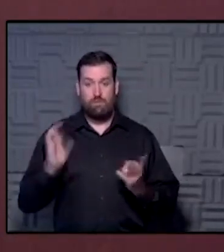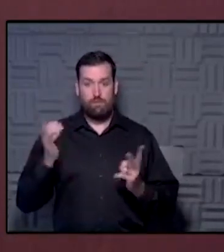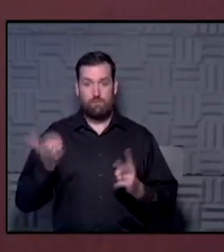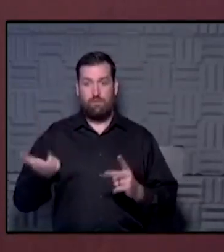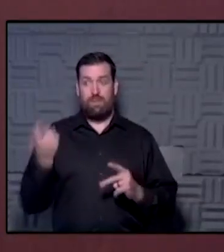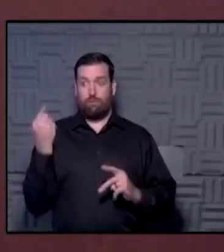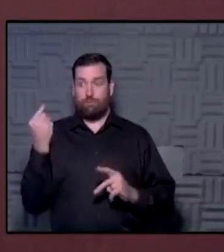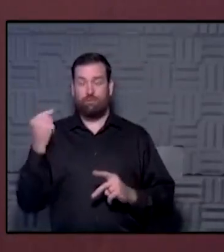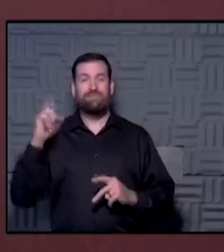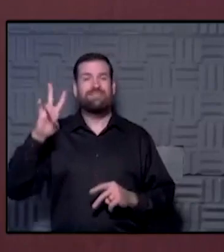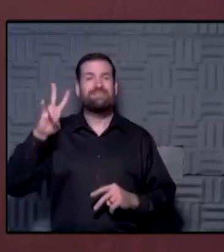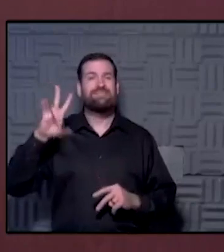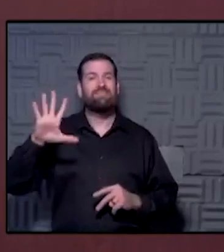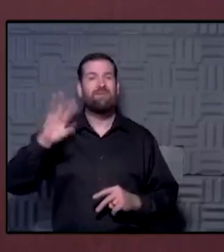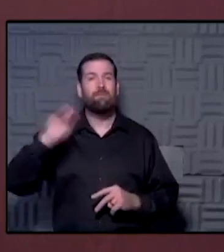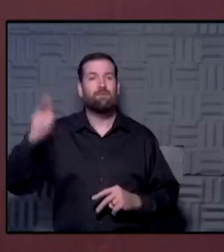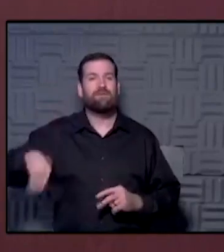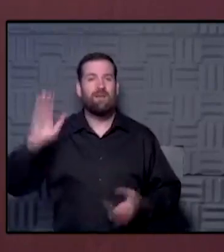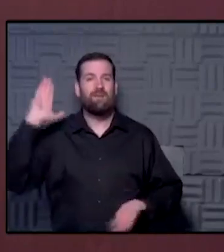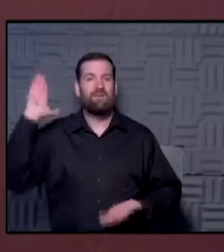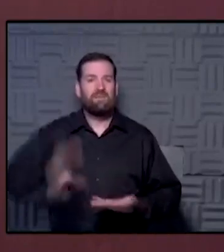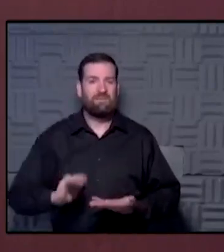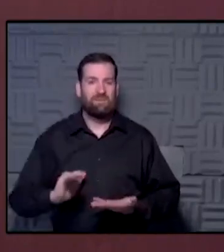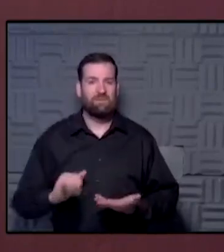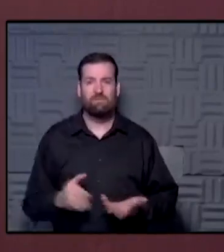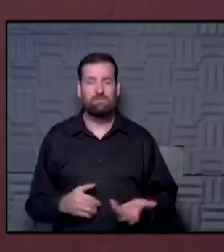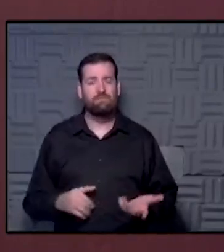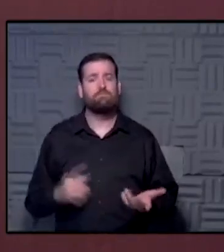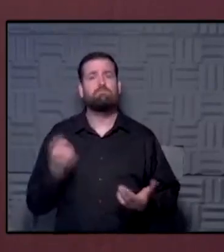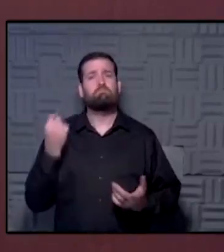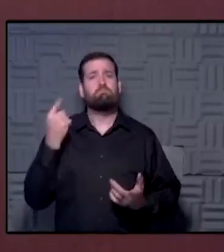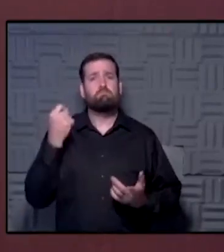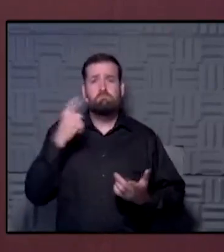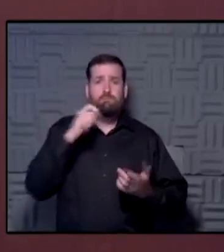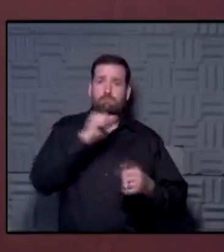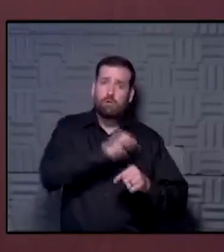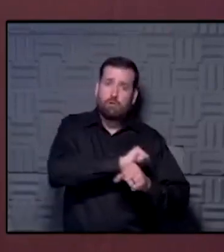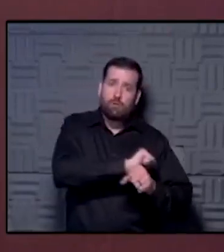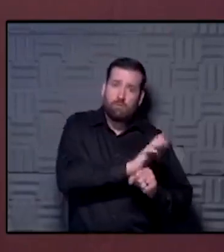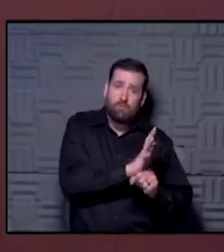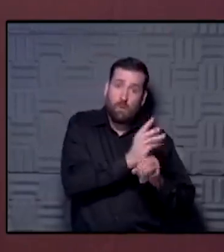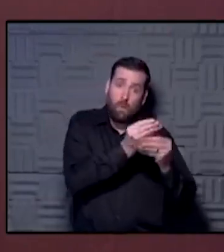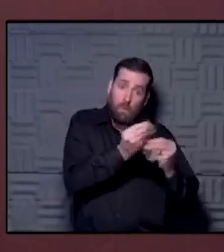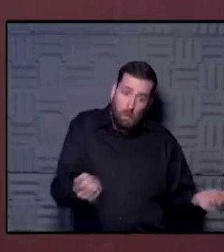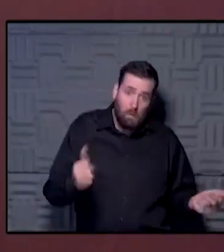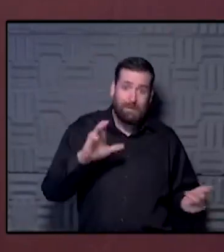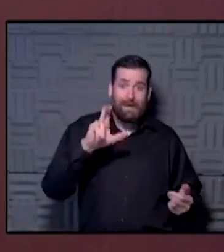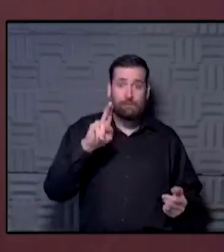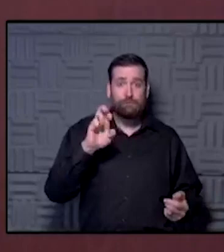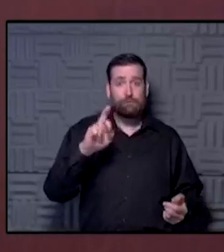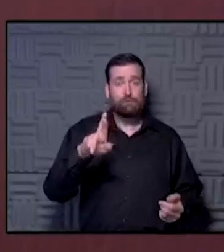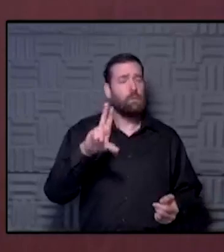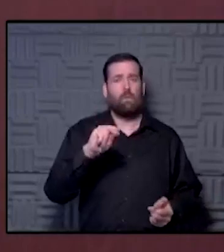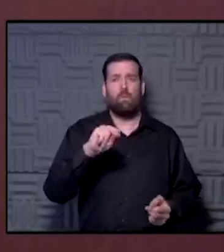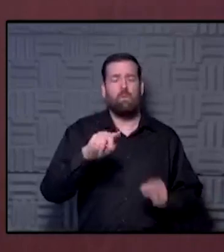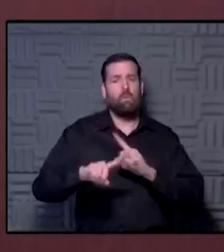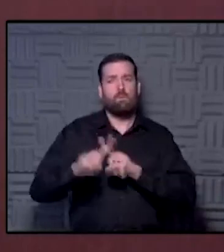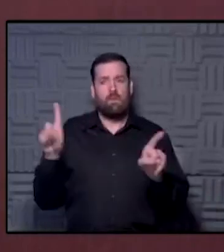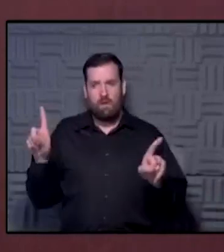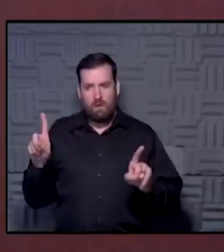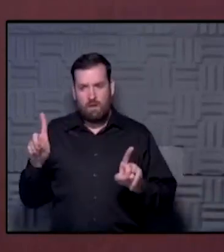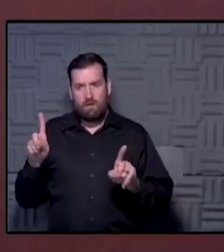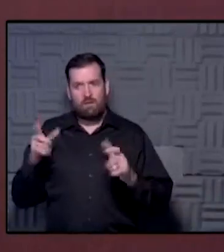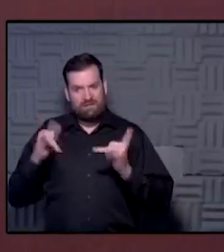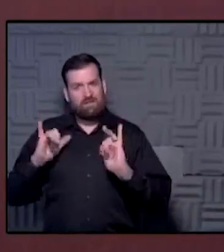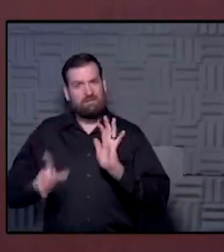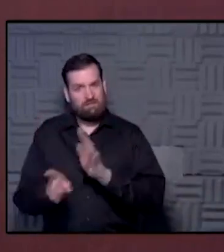75%. So it's not that COVID cured cancer, but rather people still continue to have cancer. But COVID has really